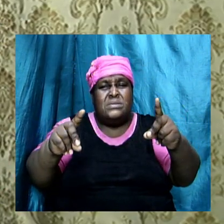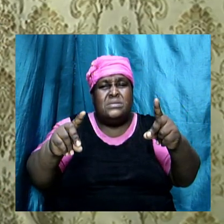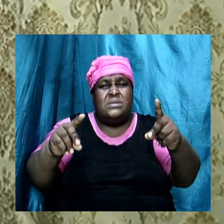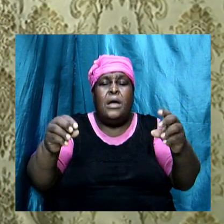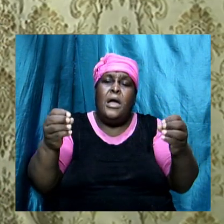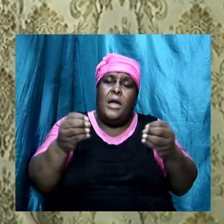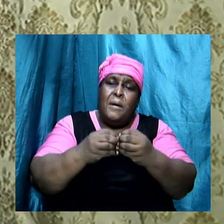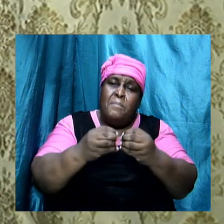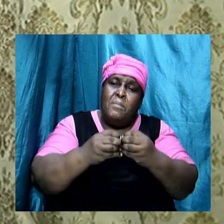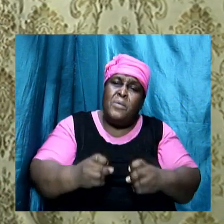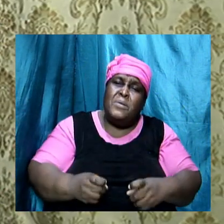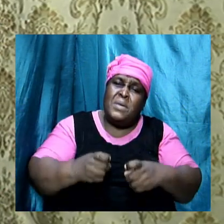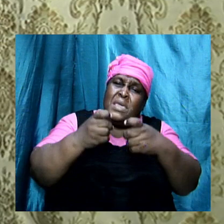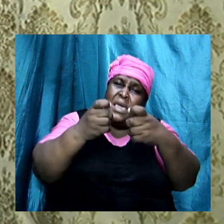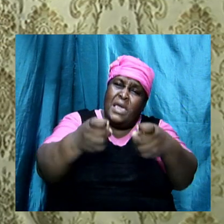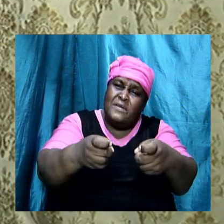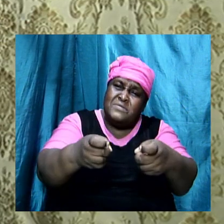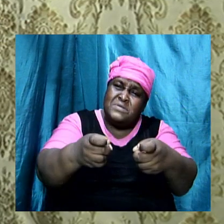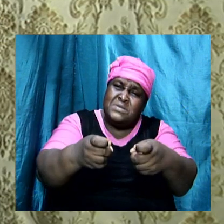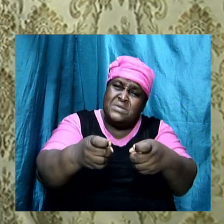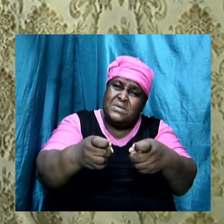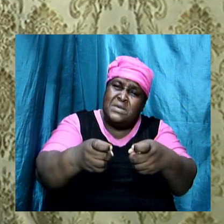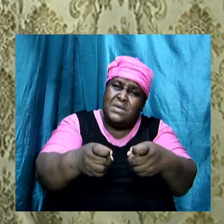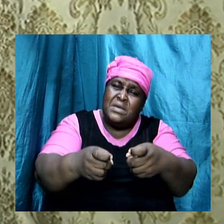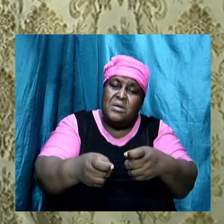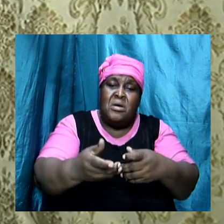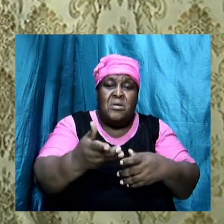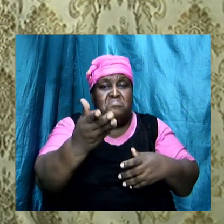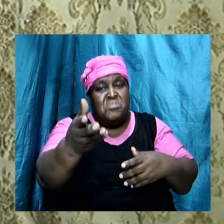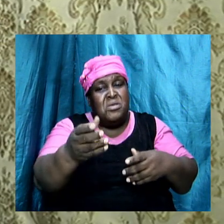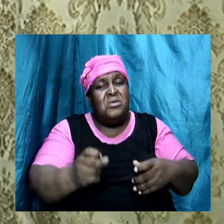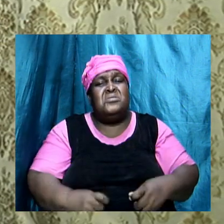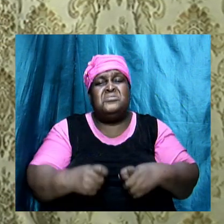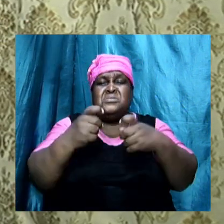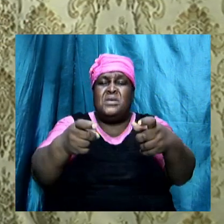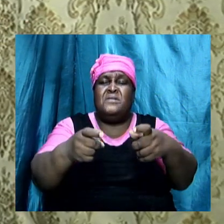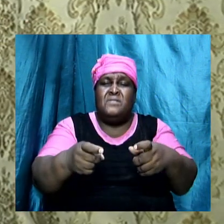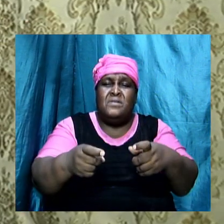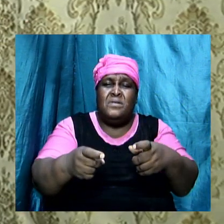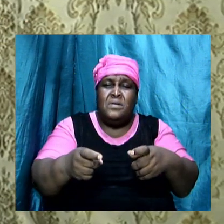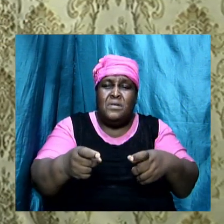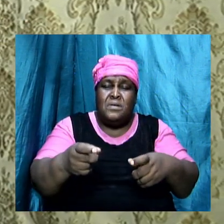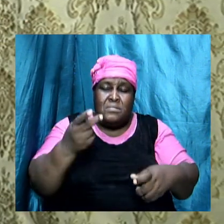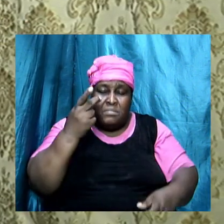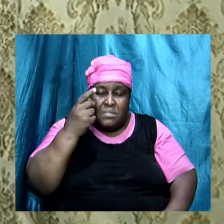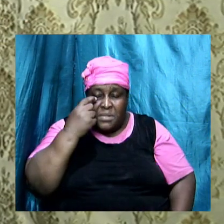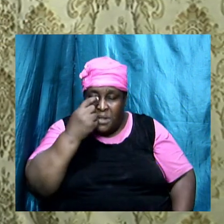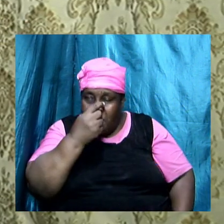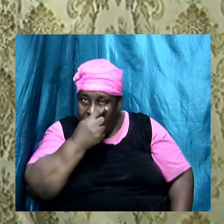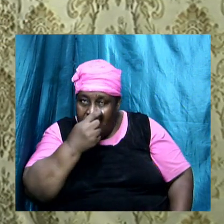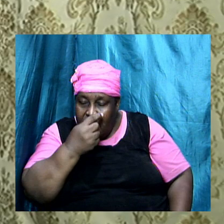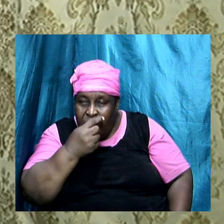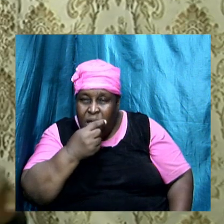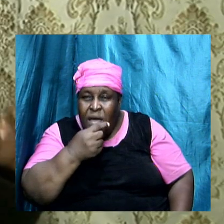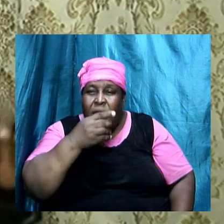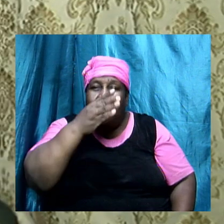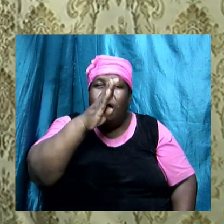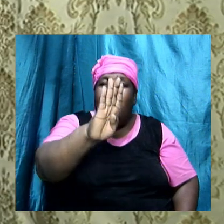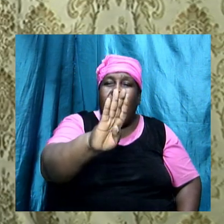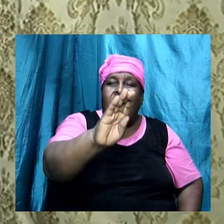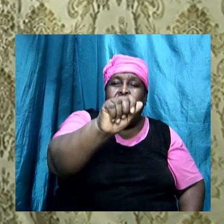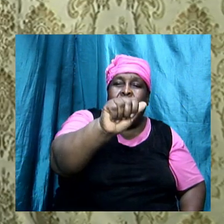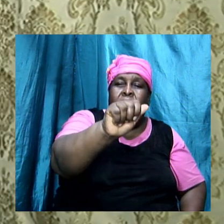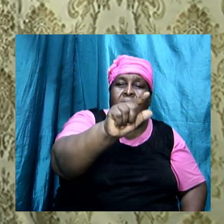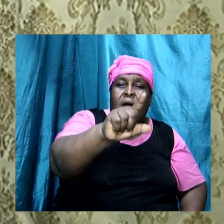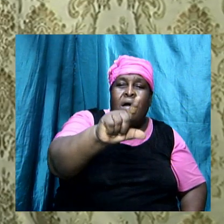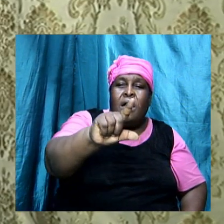more gifts, more elaborate gifts. And these gifts caught the eye of Balaam. And Balaam said, sleep